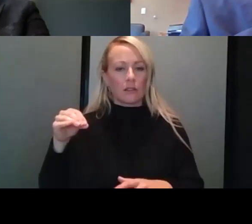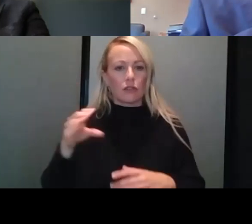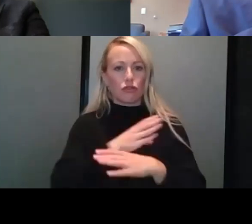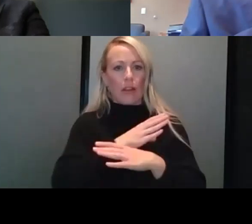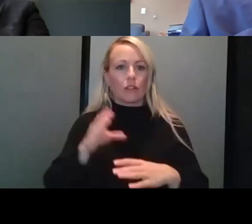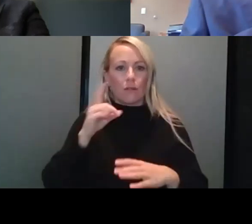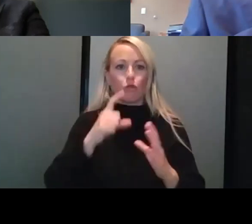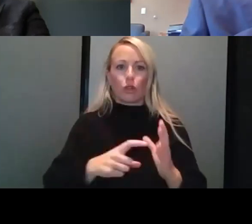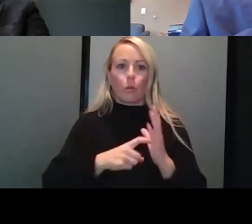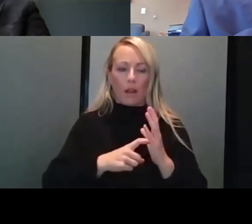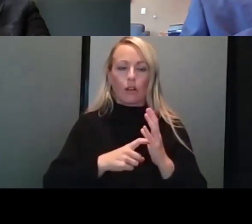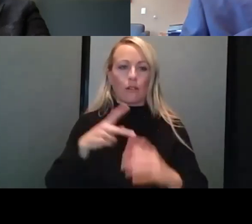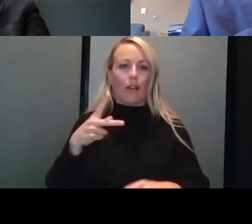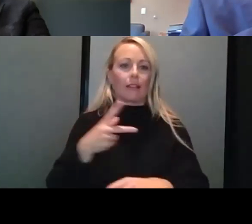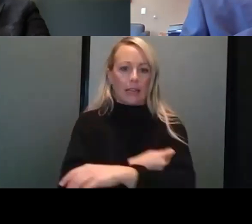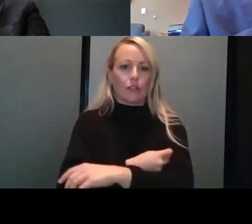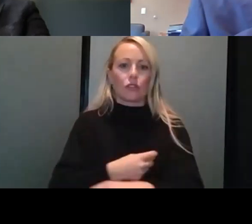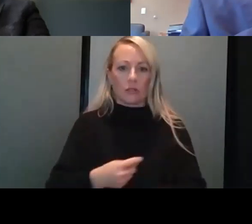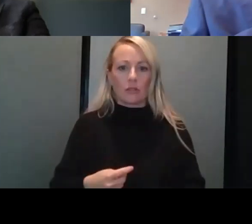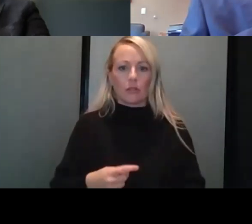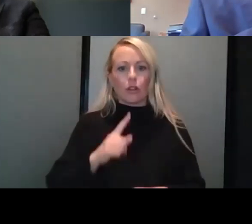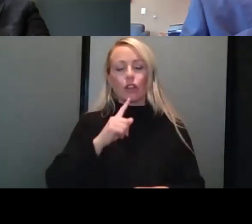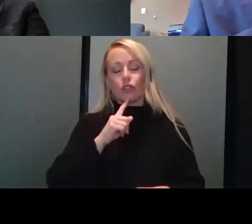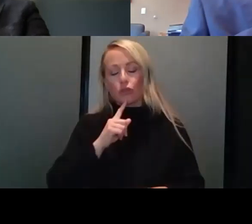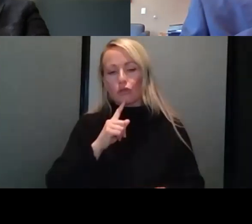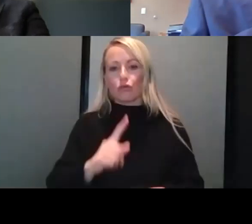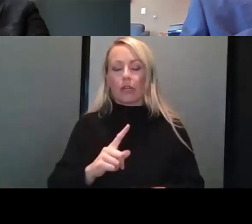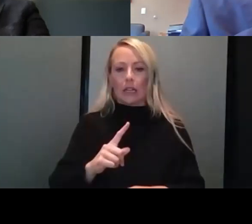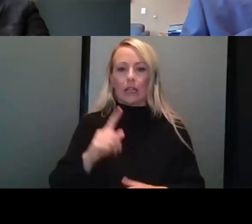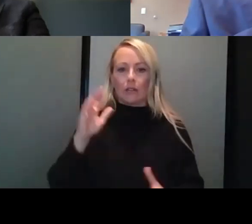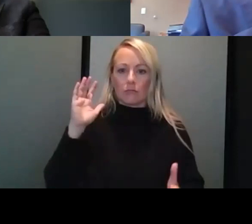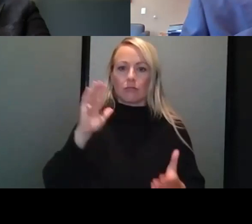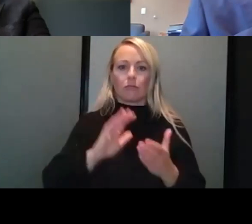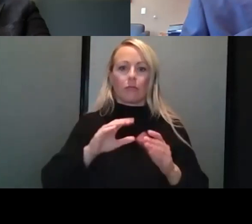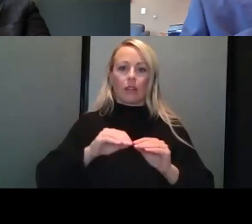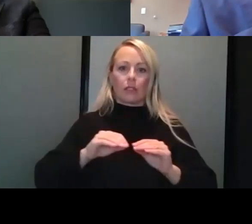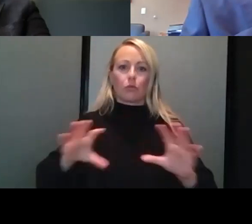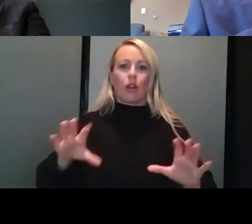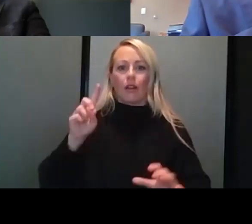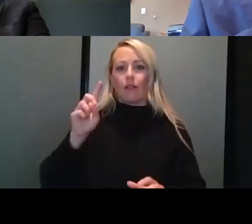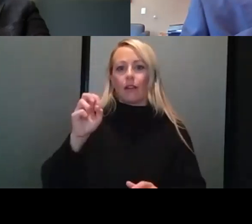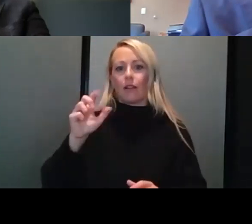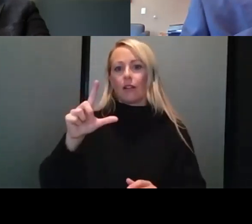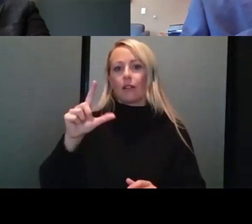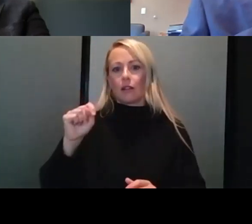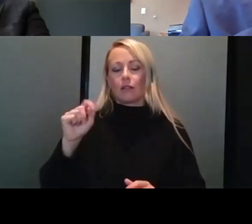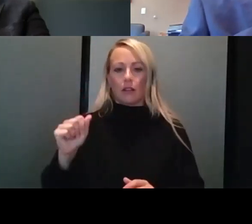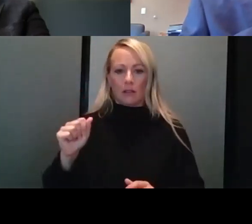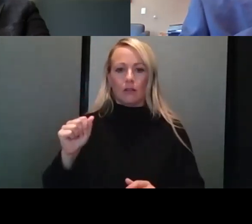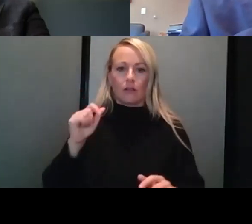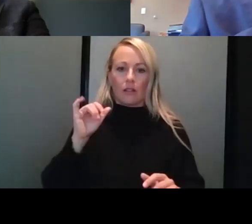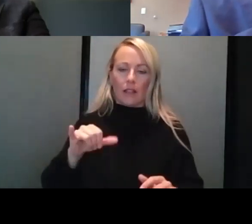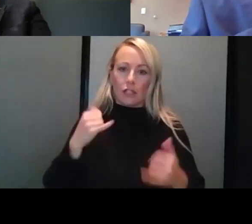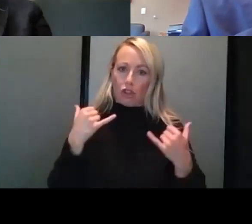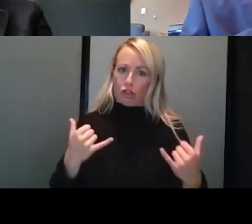vaccinations to really push down the spread of this variant. And remember, this is the current variant,